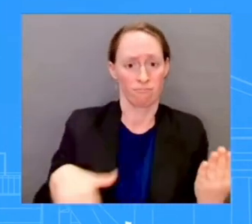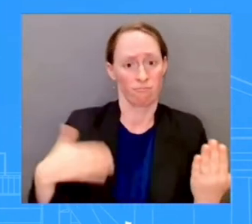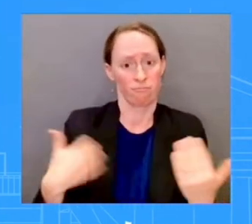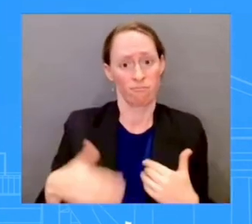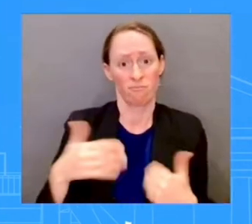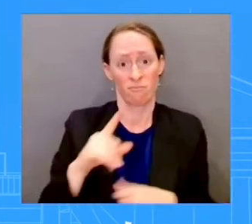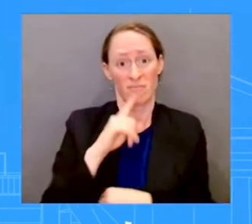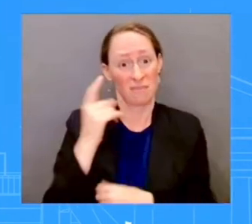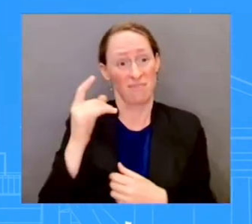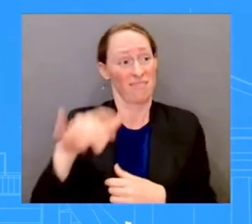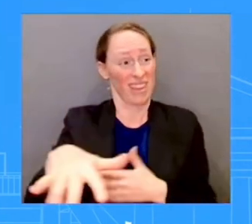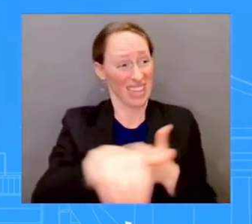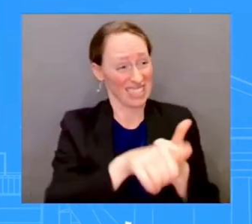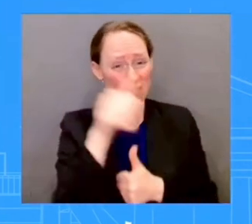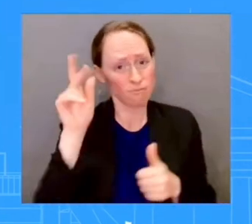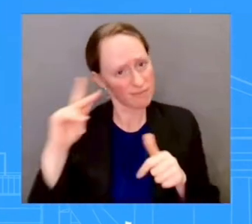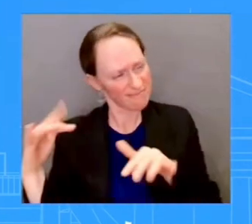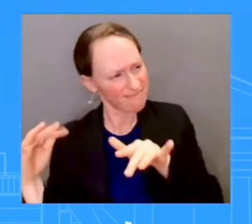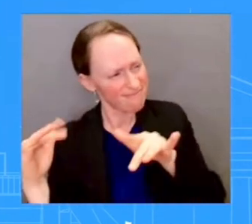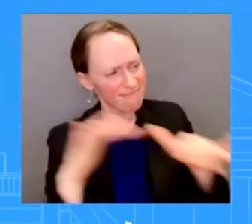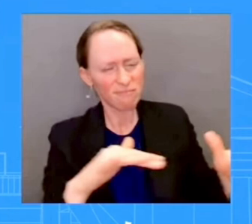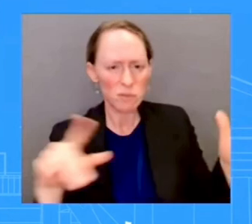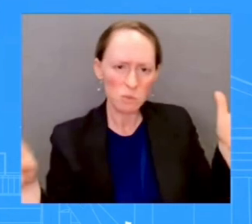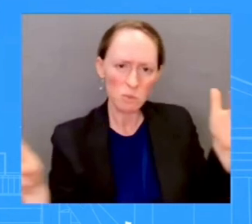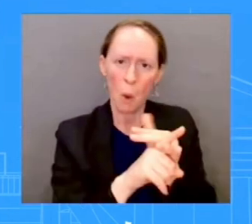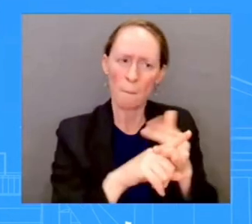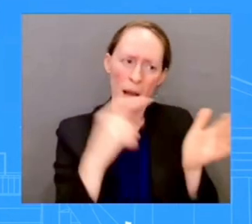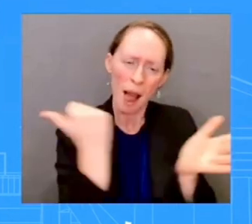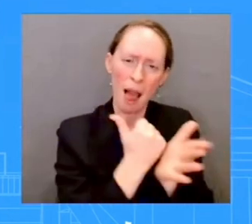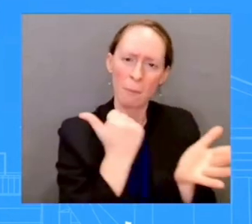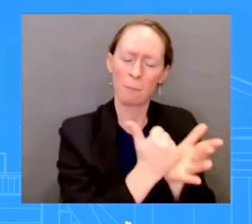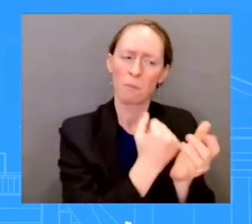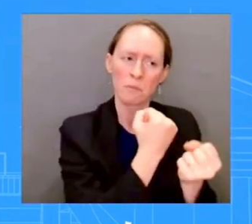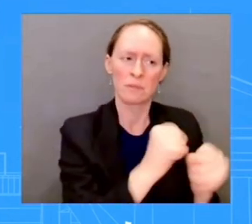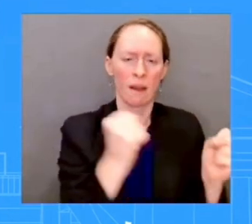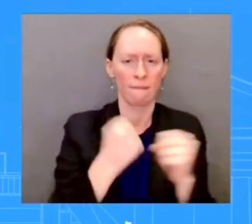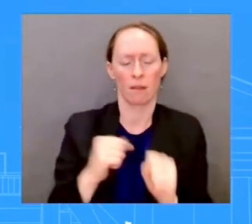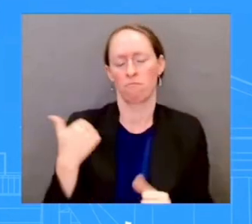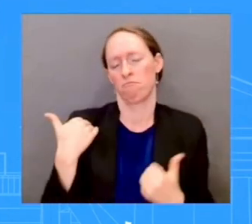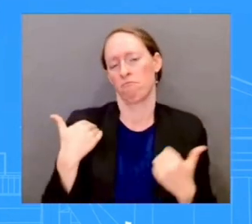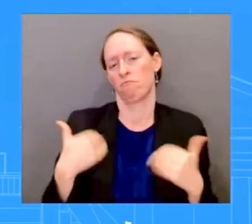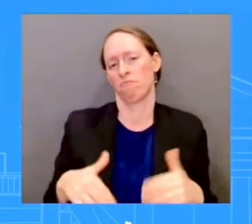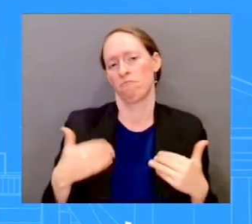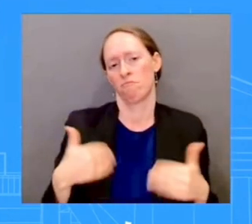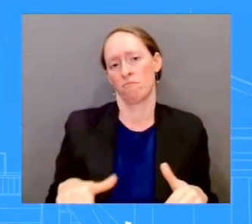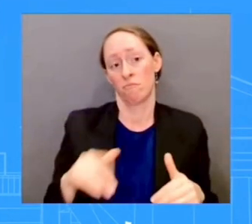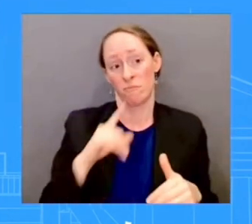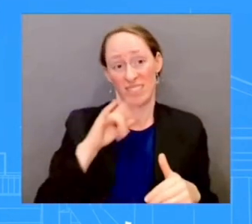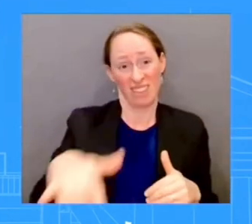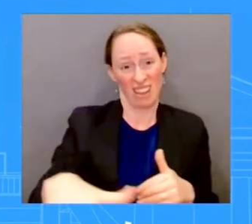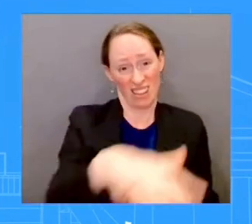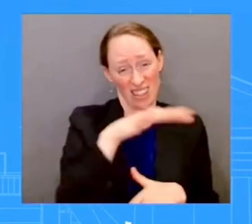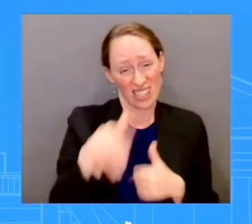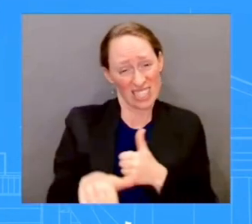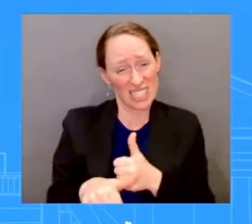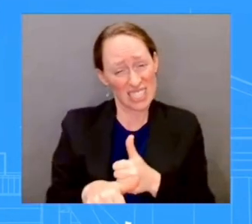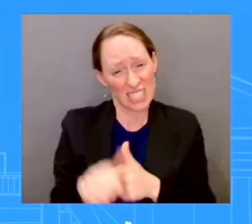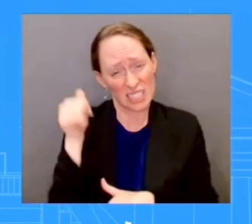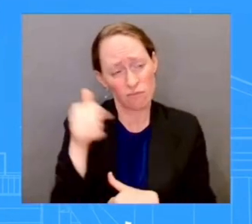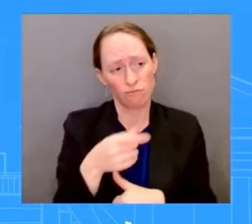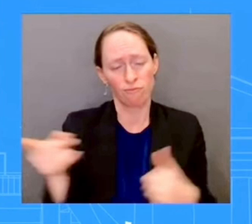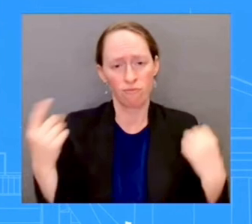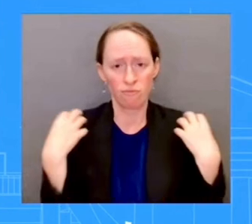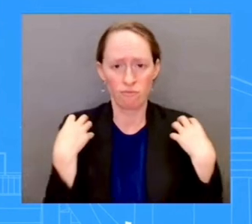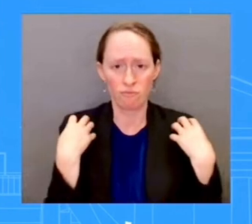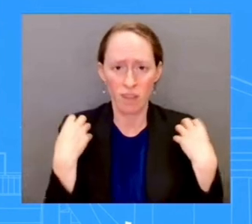extremely dangerous circumstances, taking personal risk to make it possible to save lives. I was talking to Admiral Poulin, the deputy